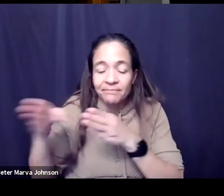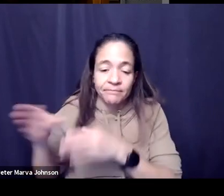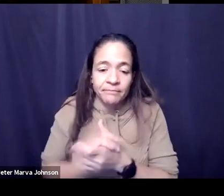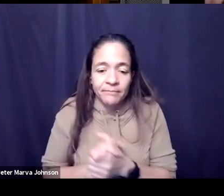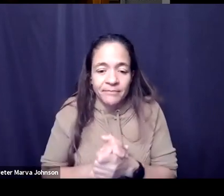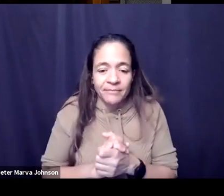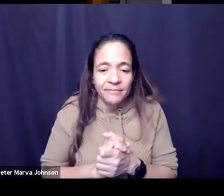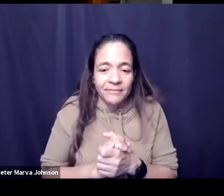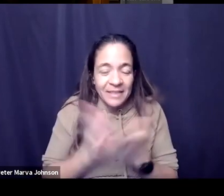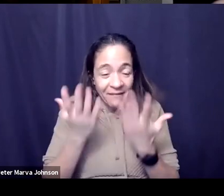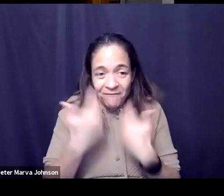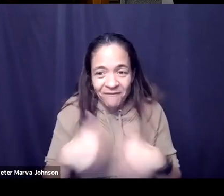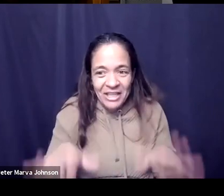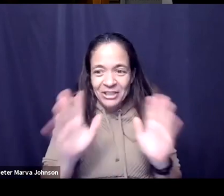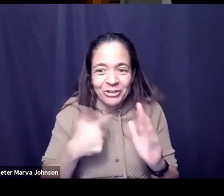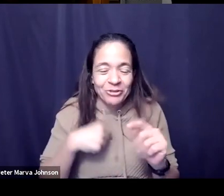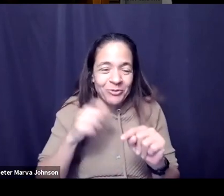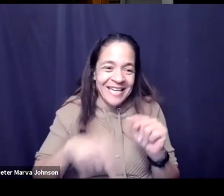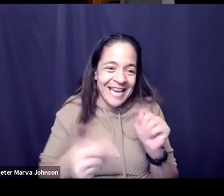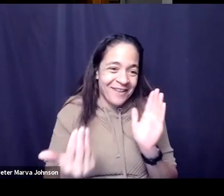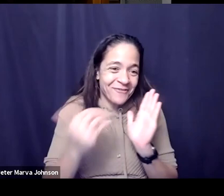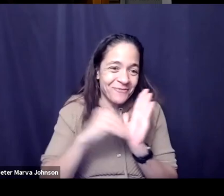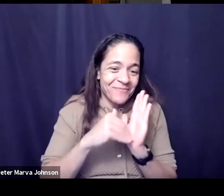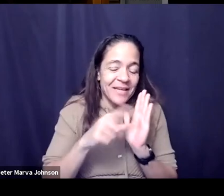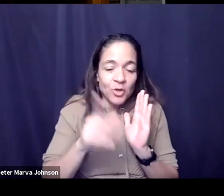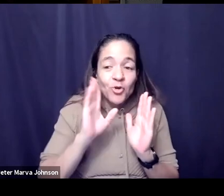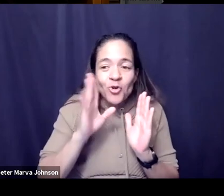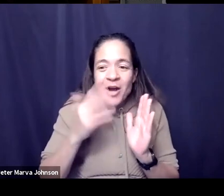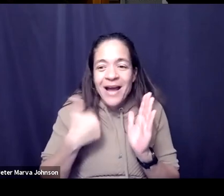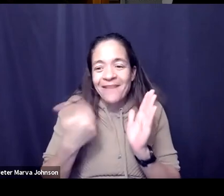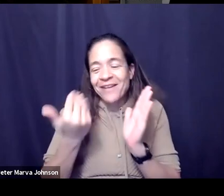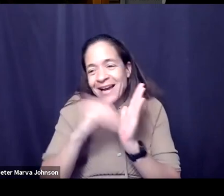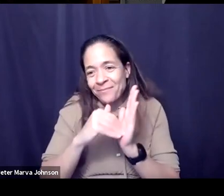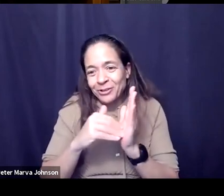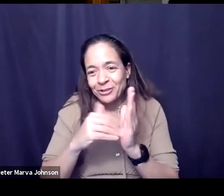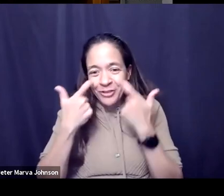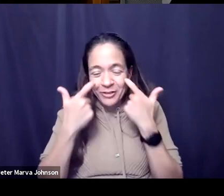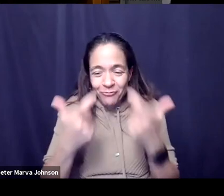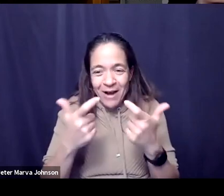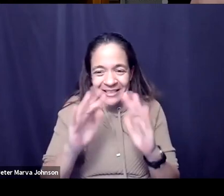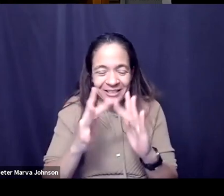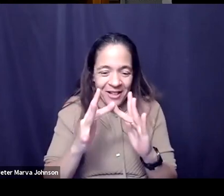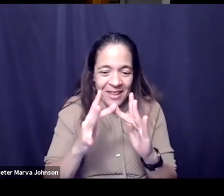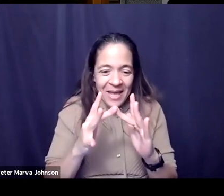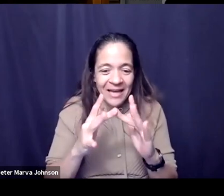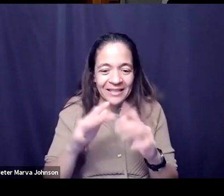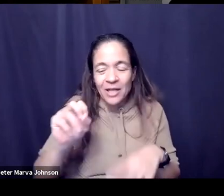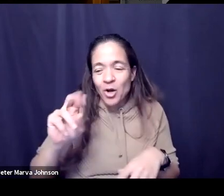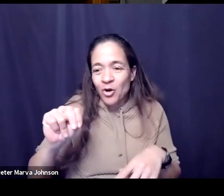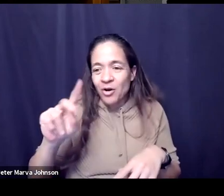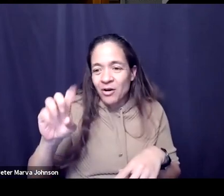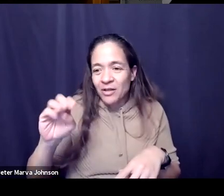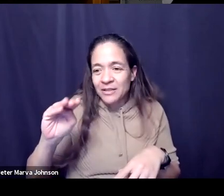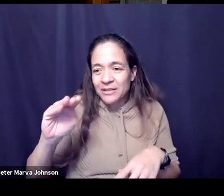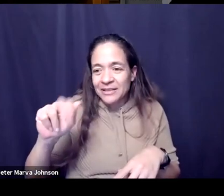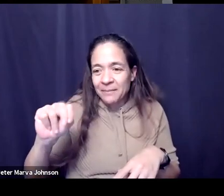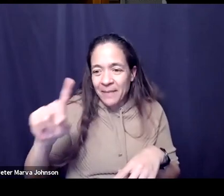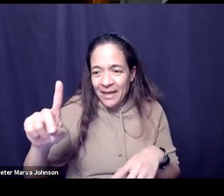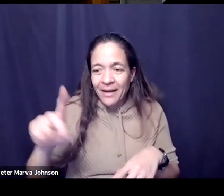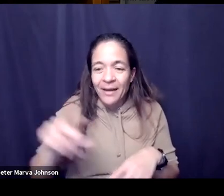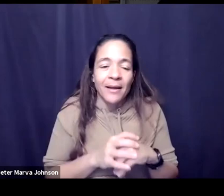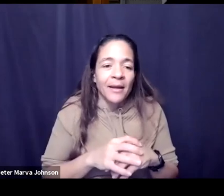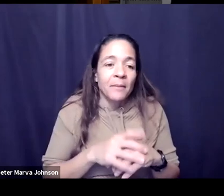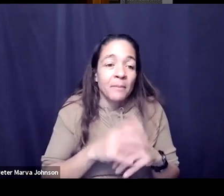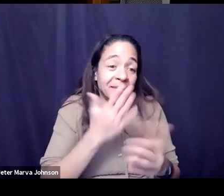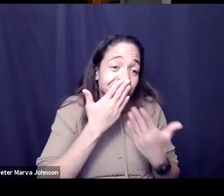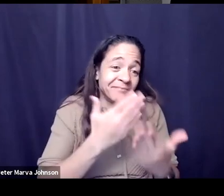leave it because we cannot repeat this although you will have the opportunity to watch it and online on demand if you wish but kevin thank you so